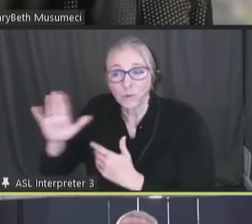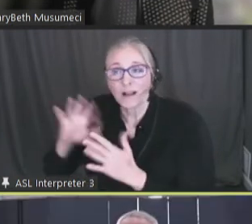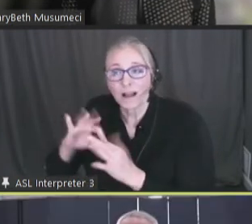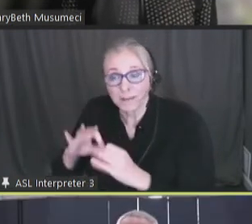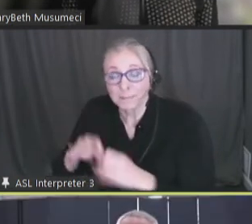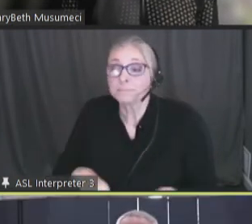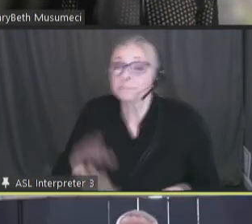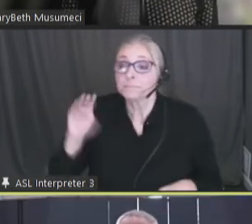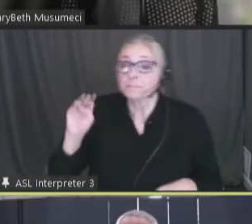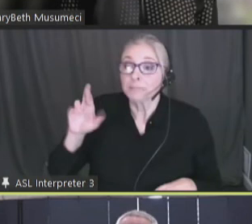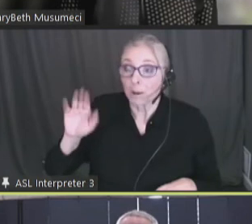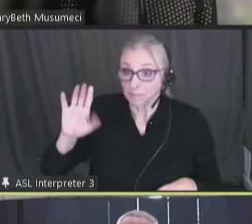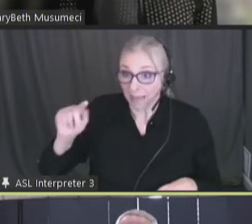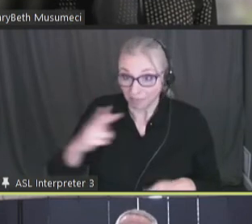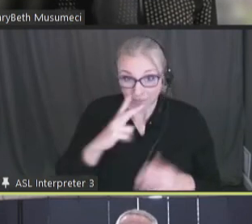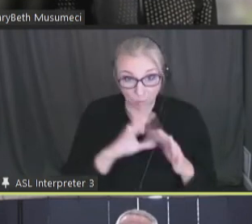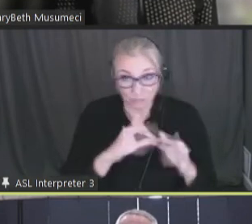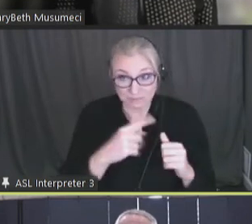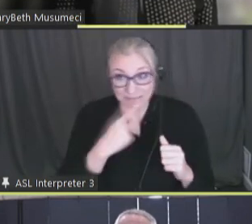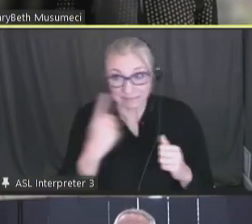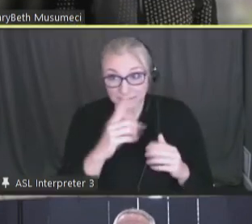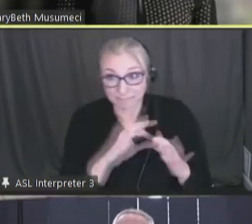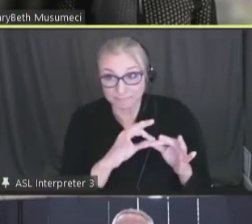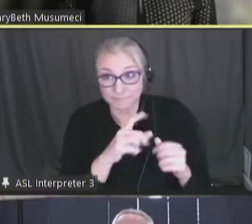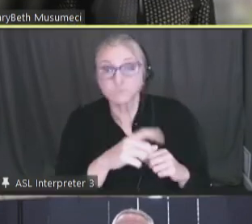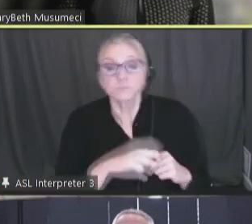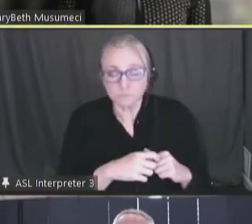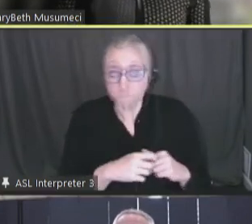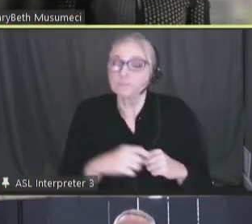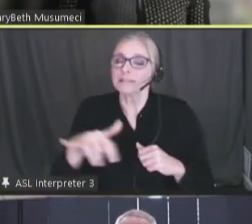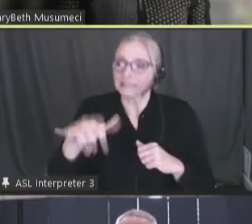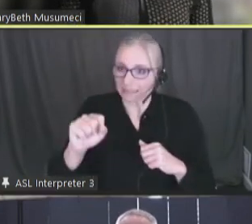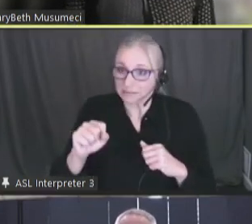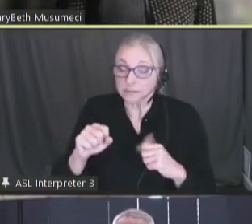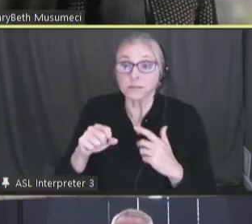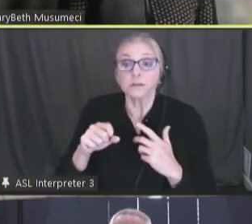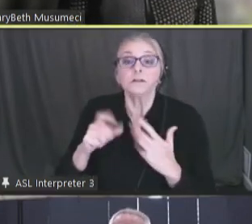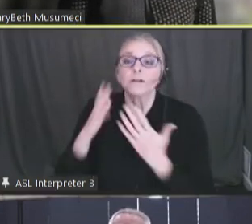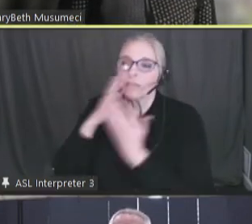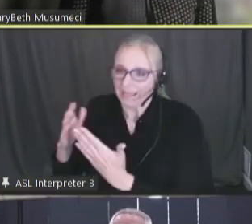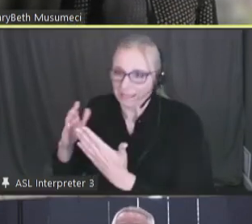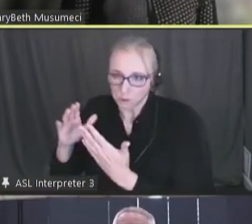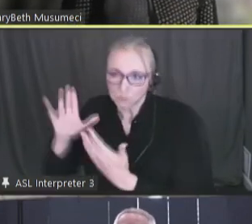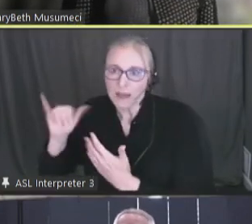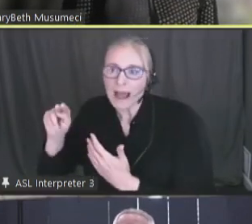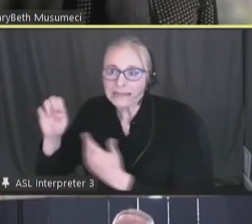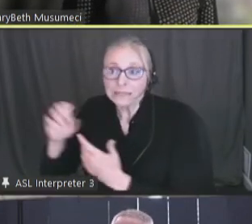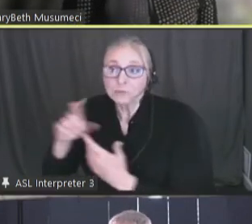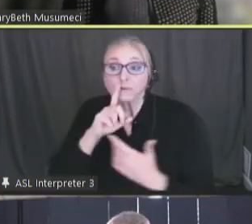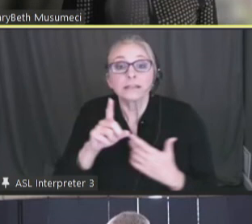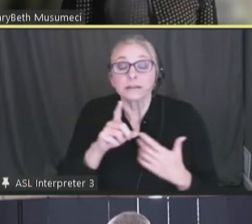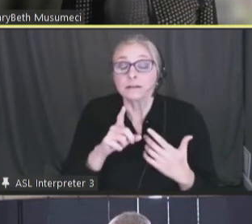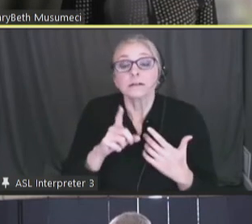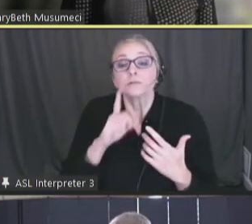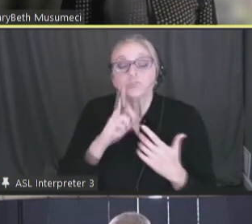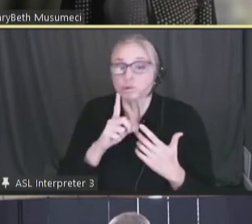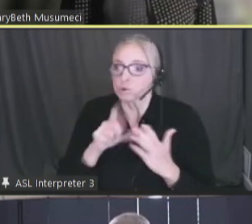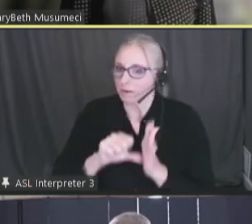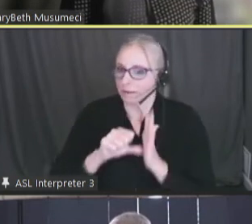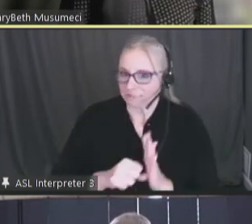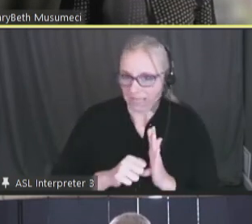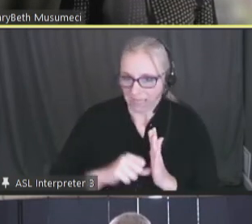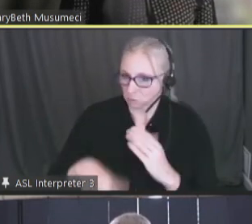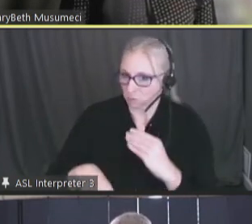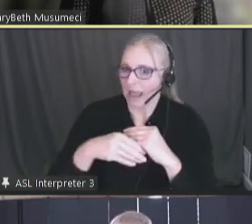Beth, you also want make a comment? Mary Yes. So, and thank you. But just to amplify and